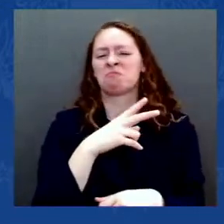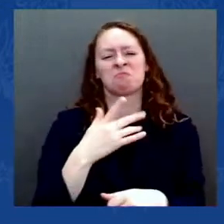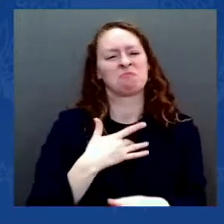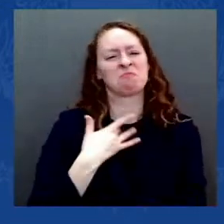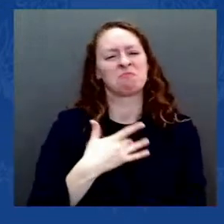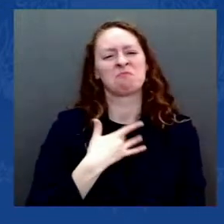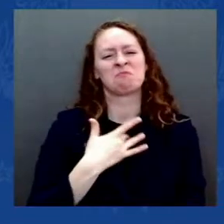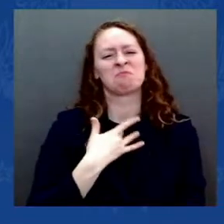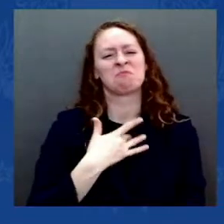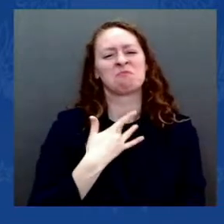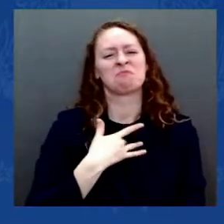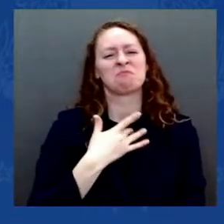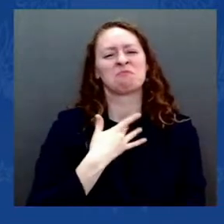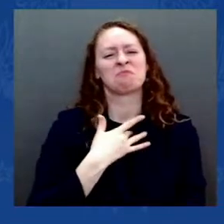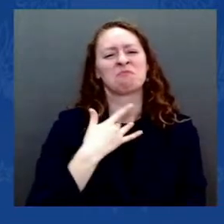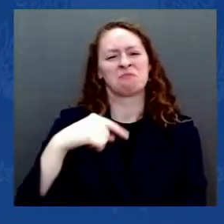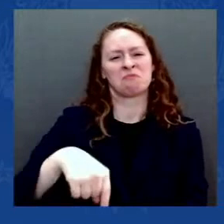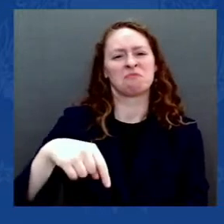less like us.